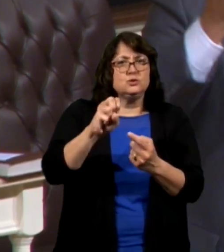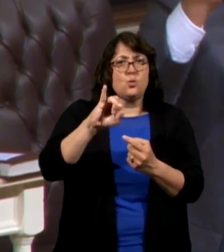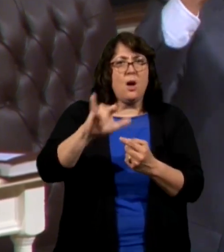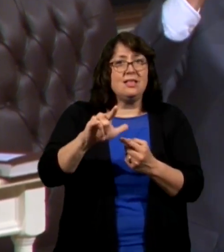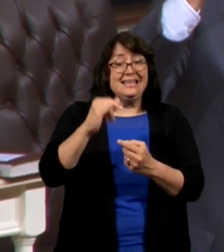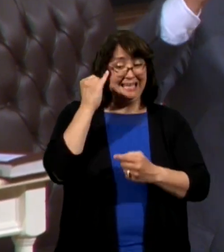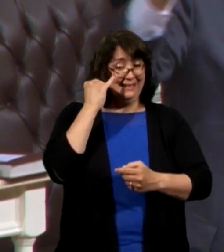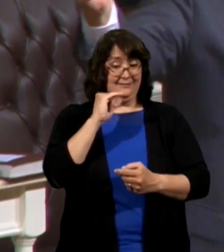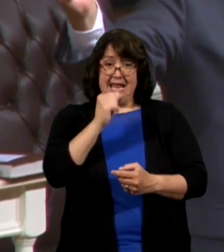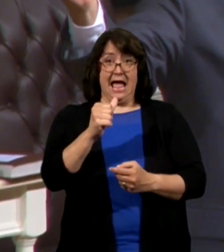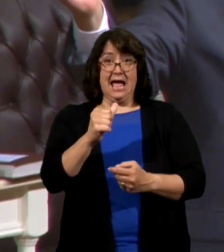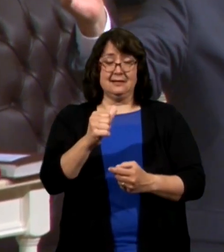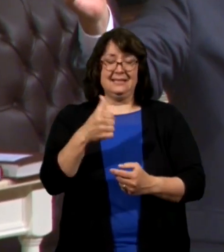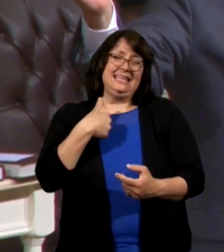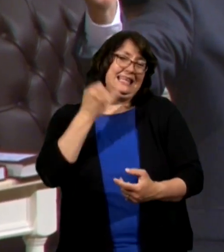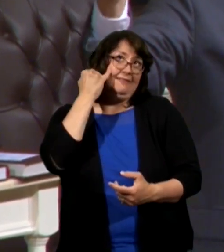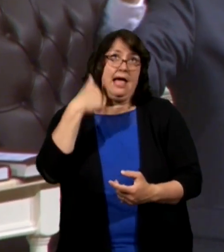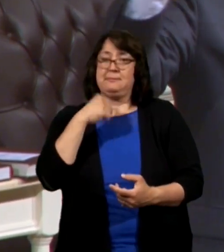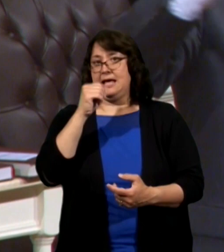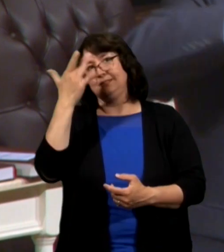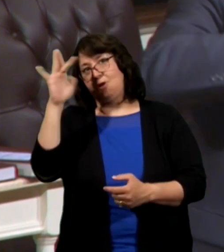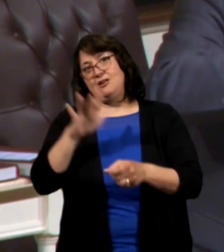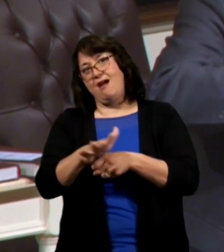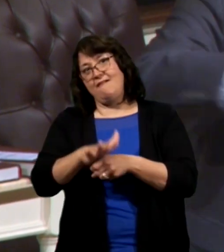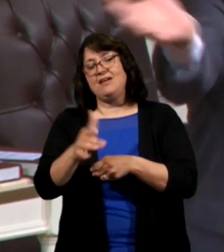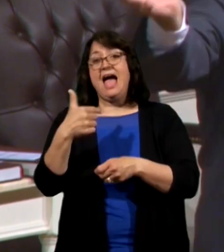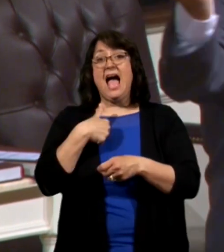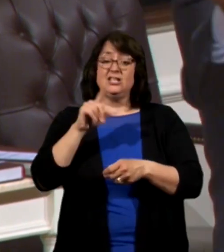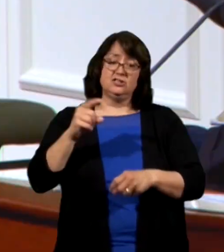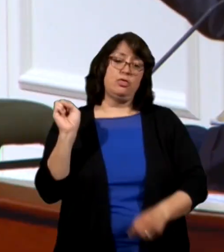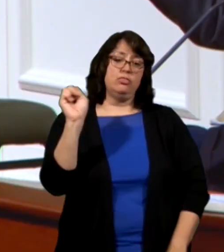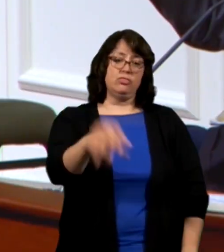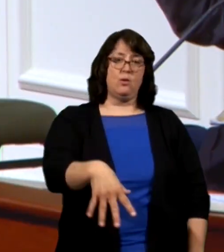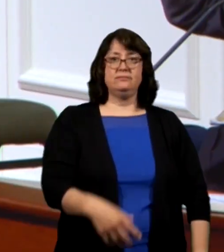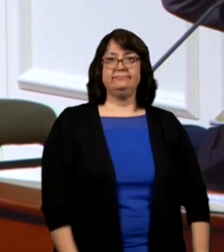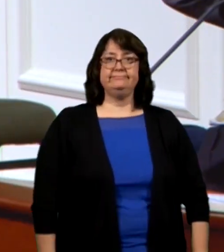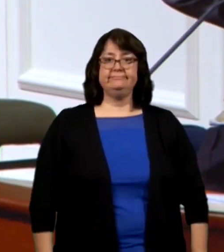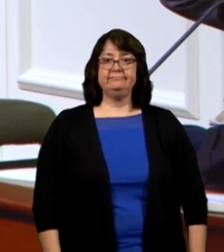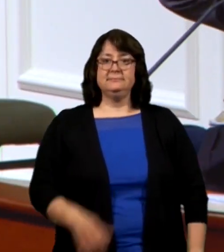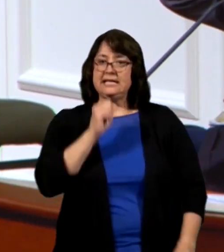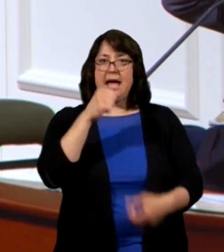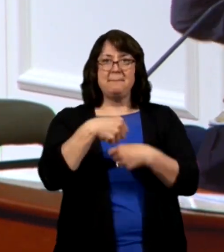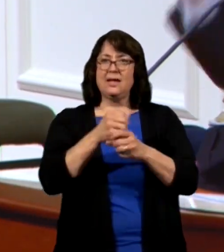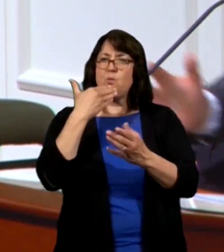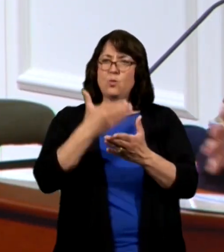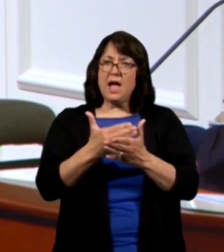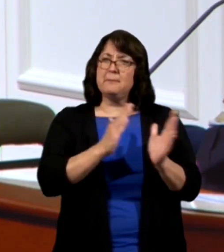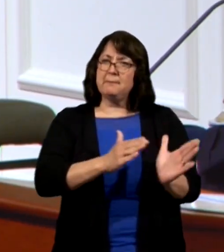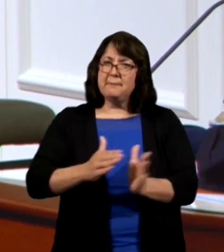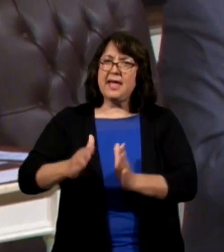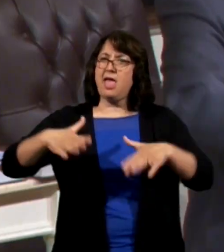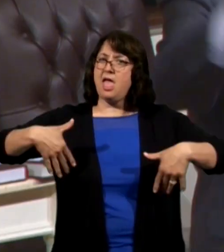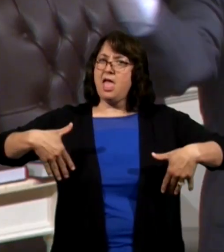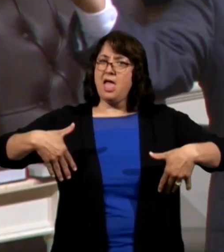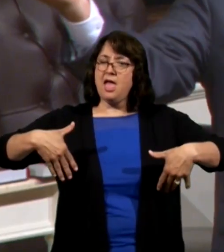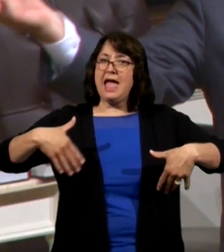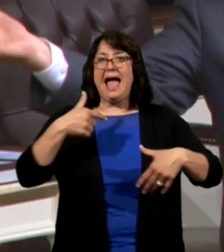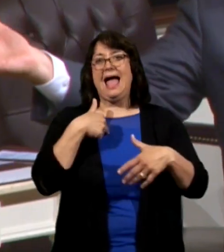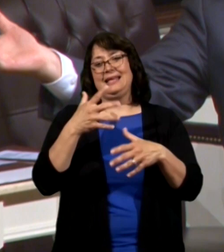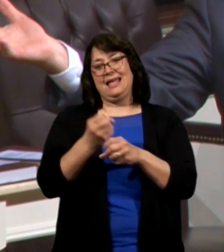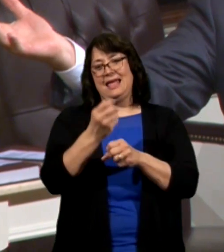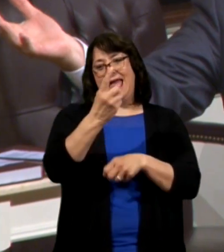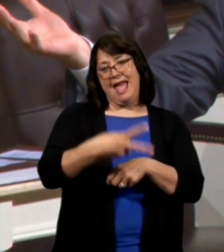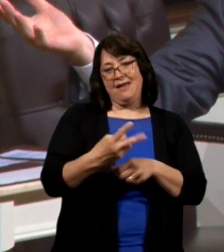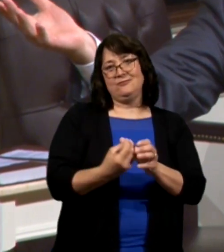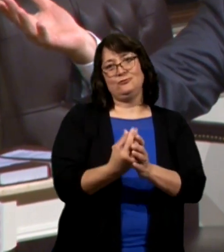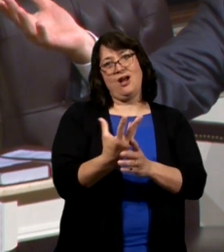if I don't if I'm not smart enough if I just plant it without making it well prepared I only get half